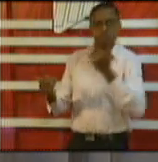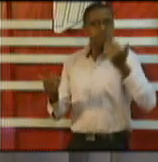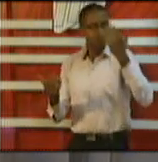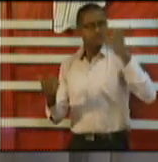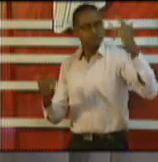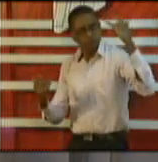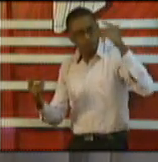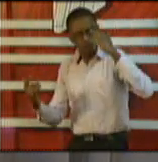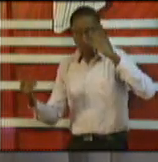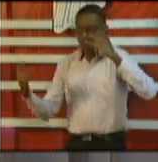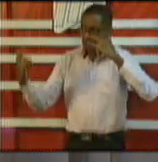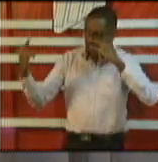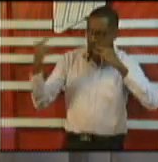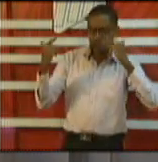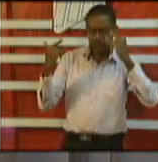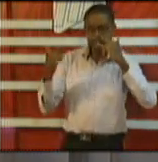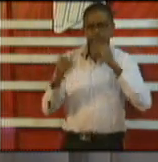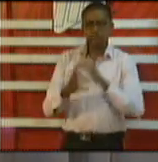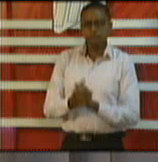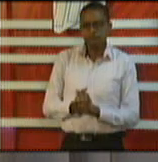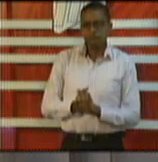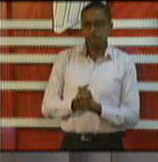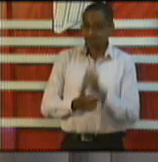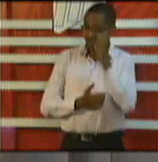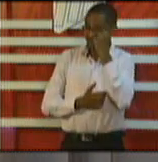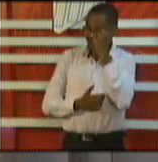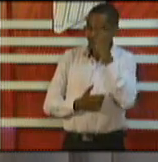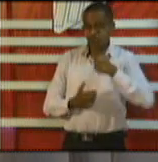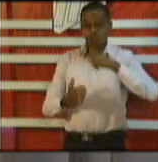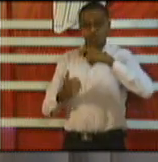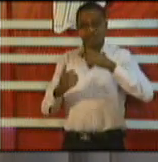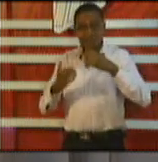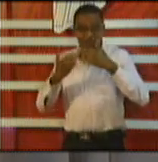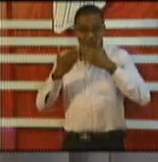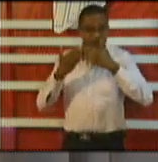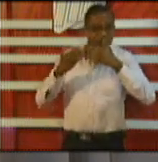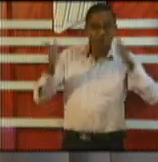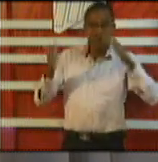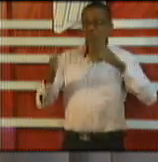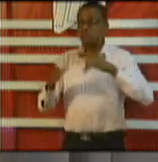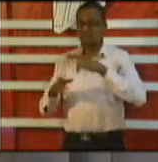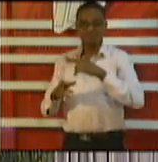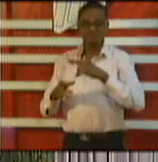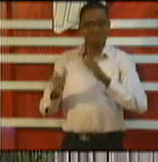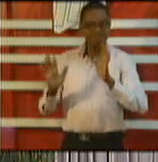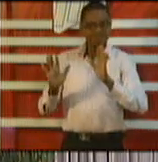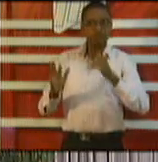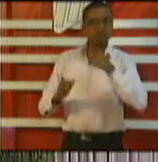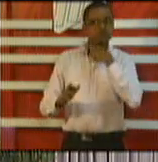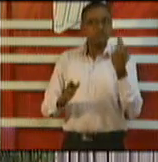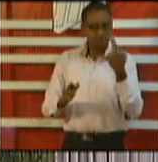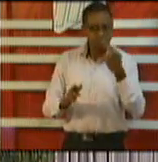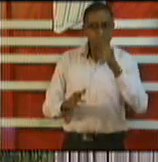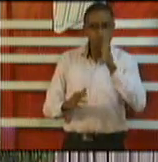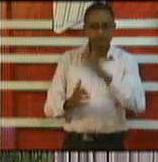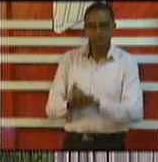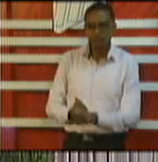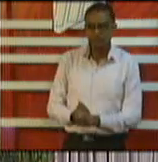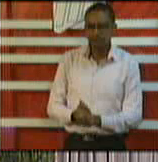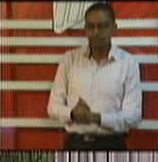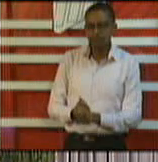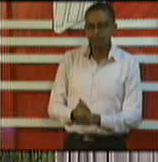protocols in place but that is a massive risk that persons are taking in our humble opinion thank you